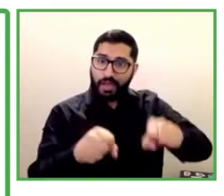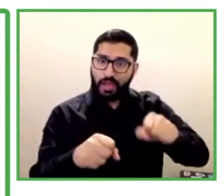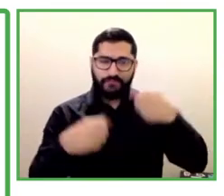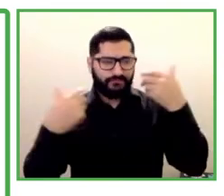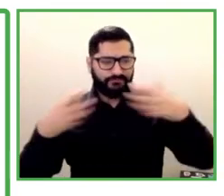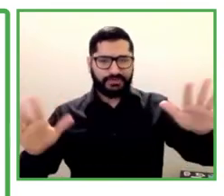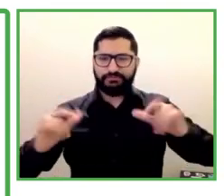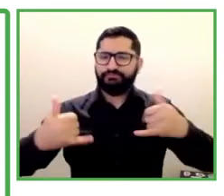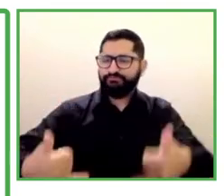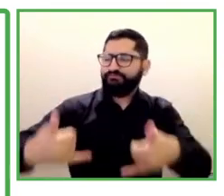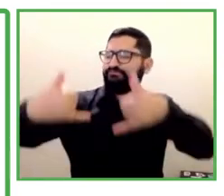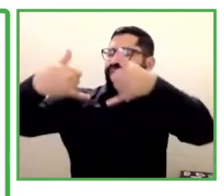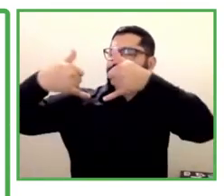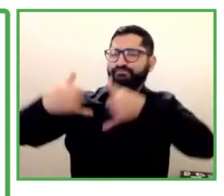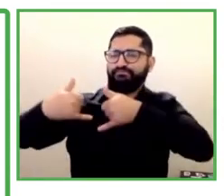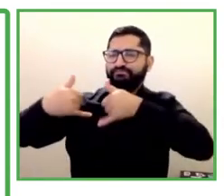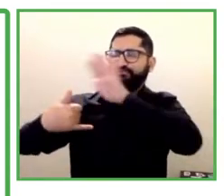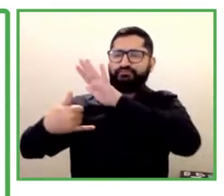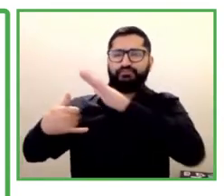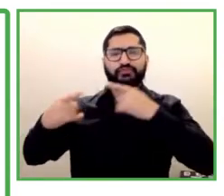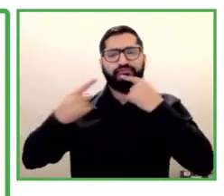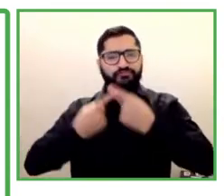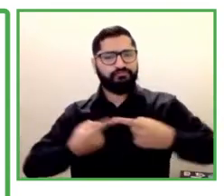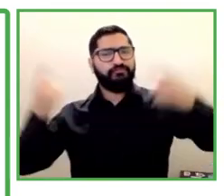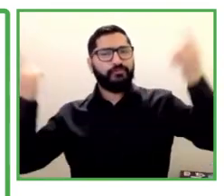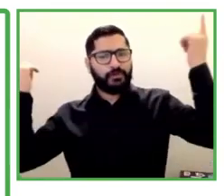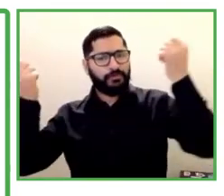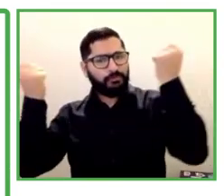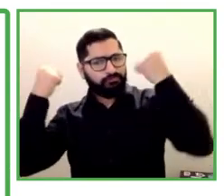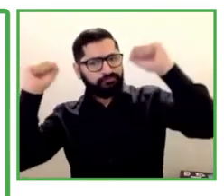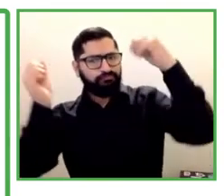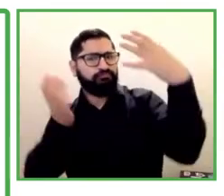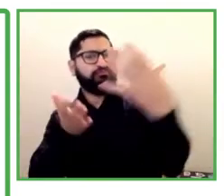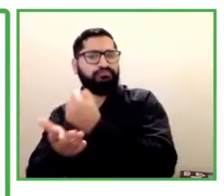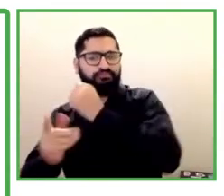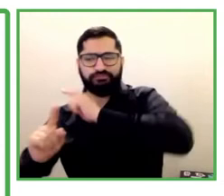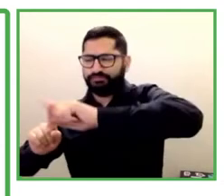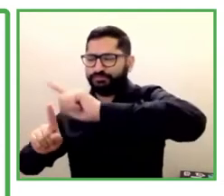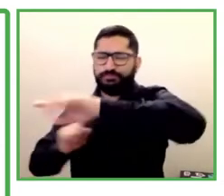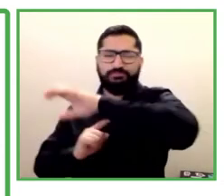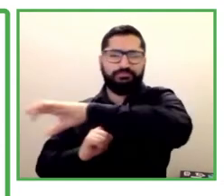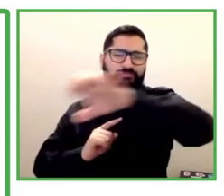for people receiving independence and dignity through empowerment.